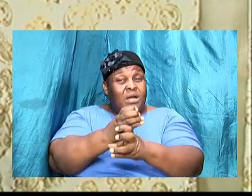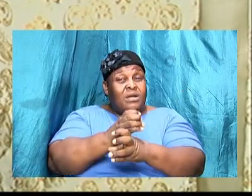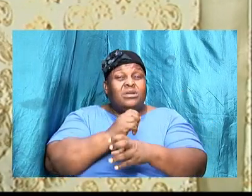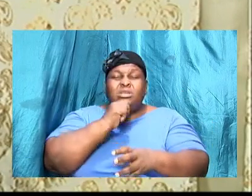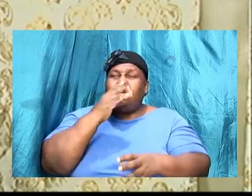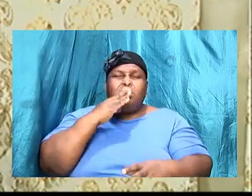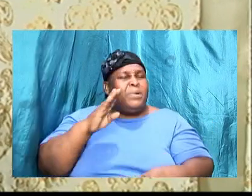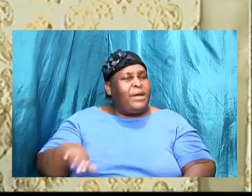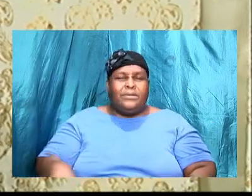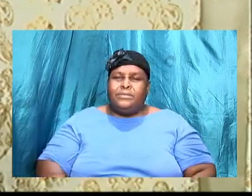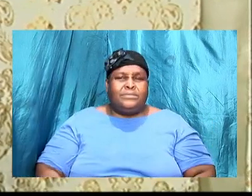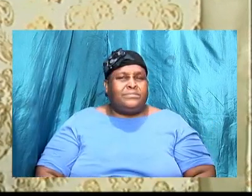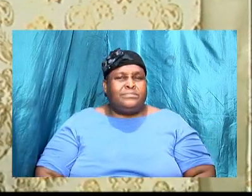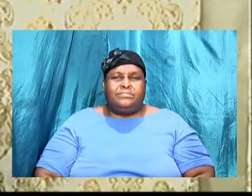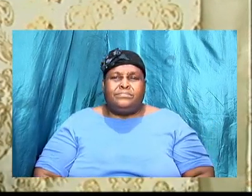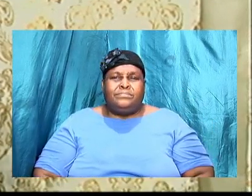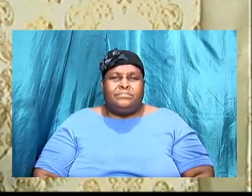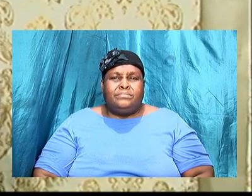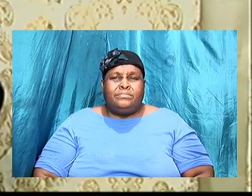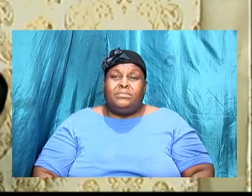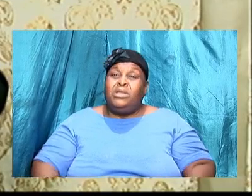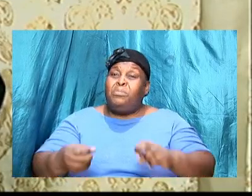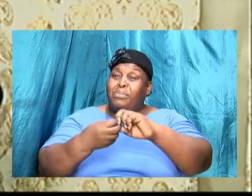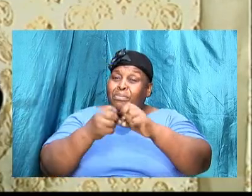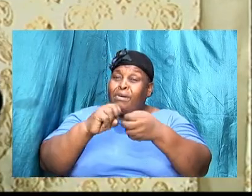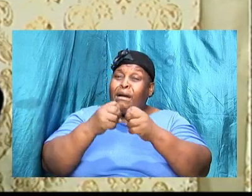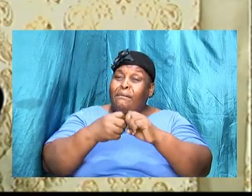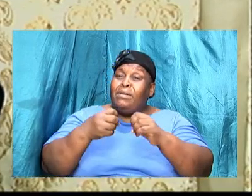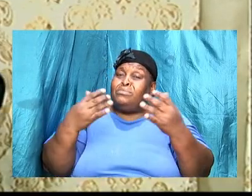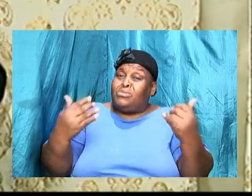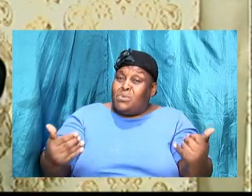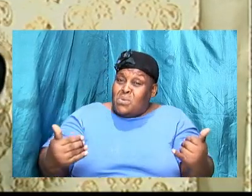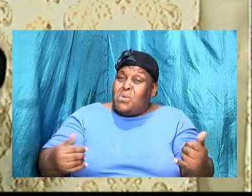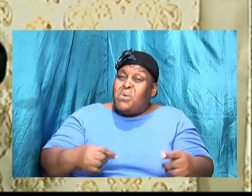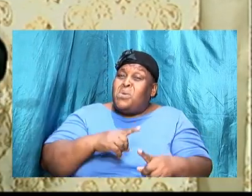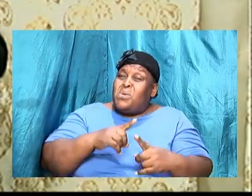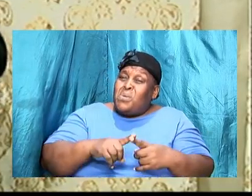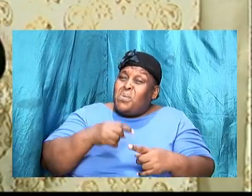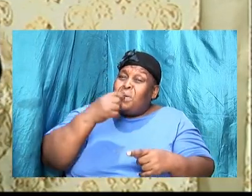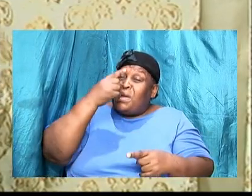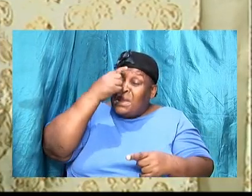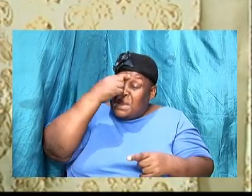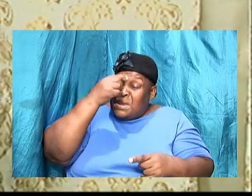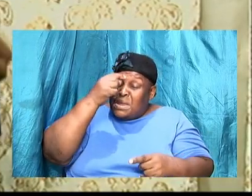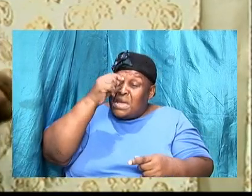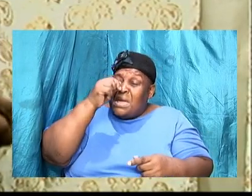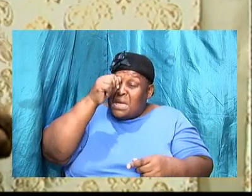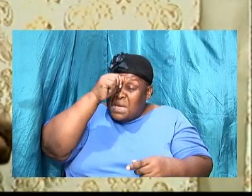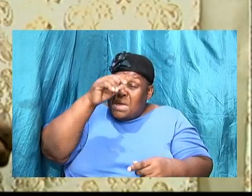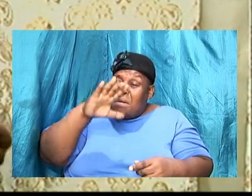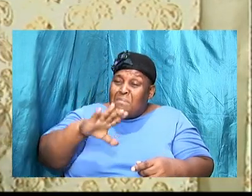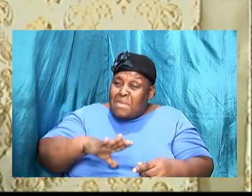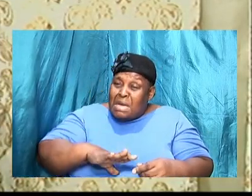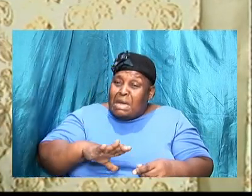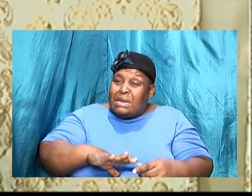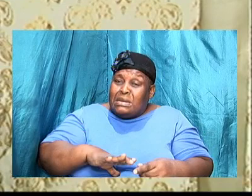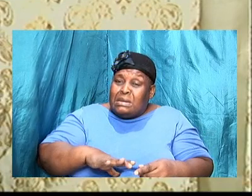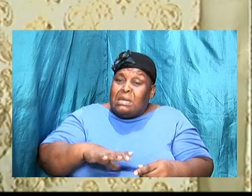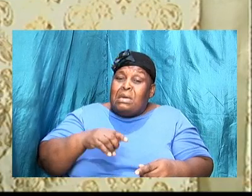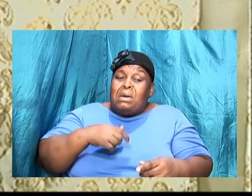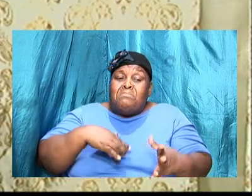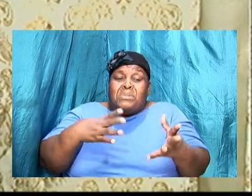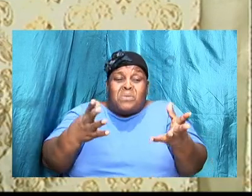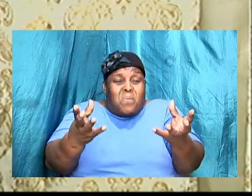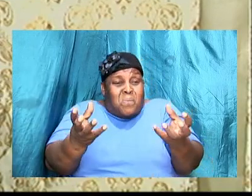The problem now is when as a man I begin to desire this thing more than all, I